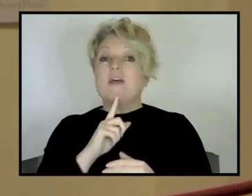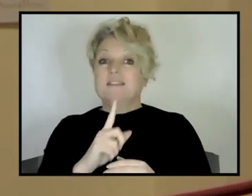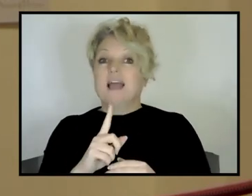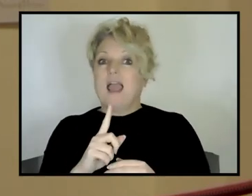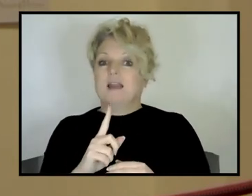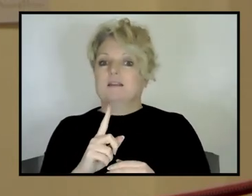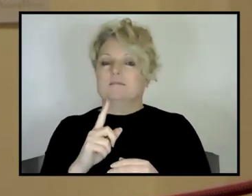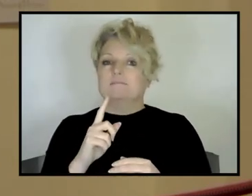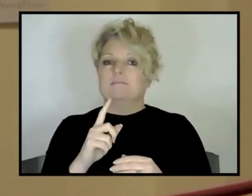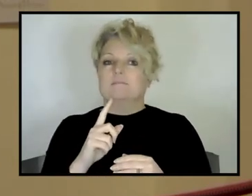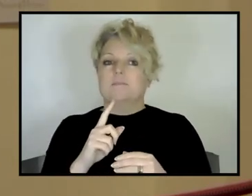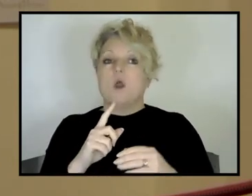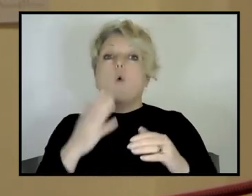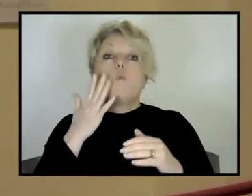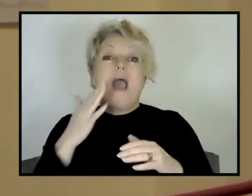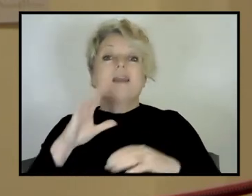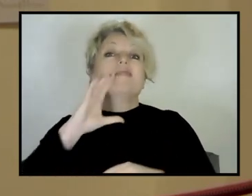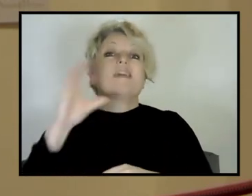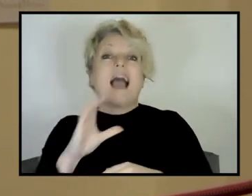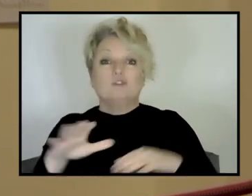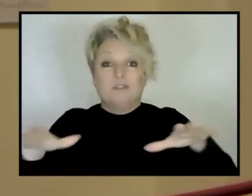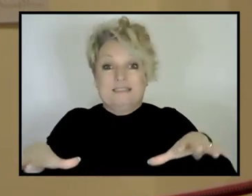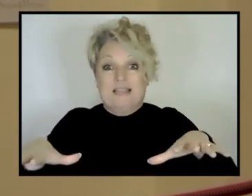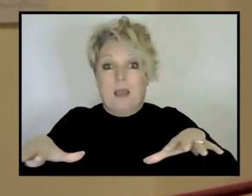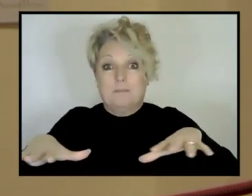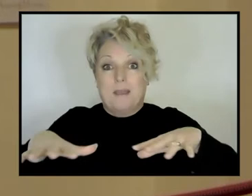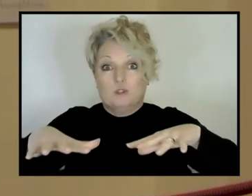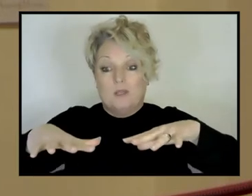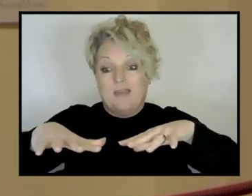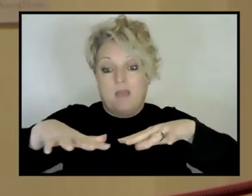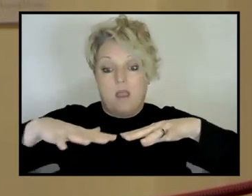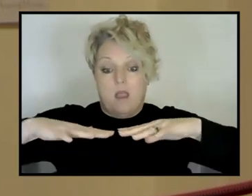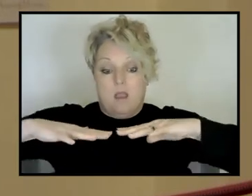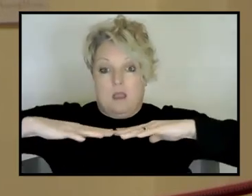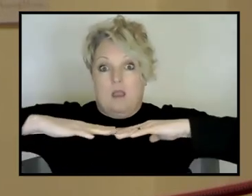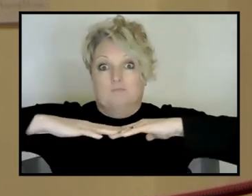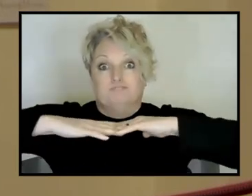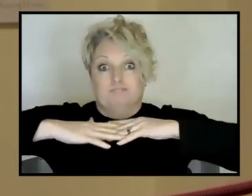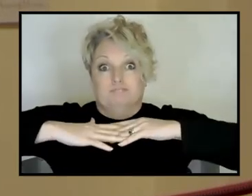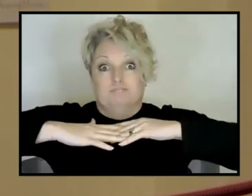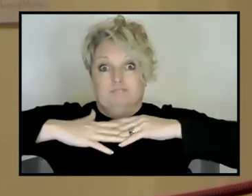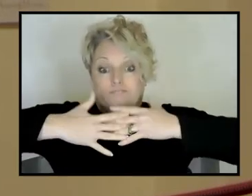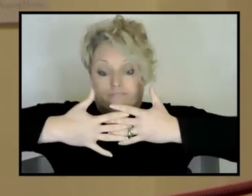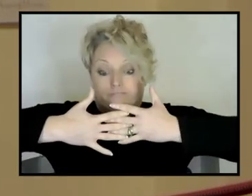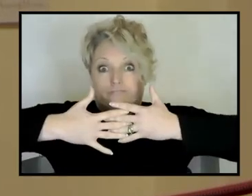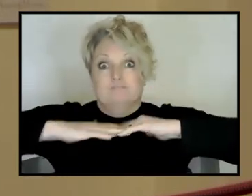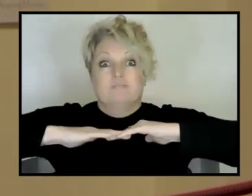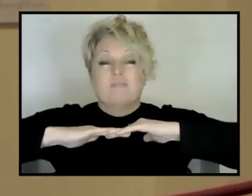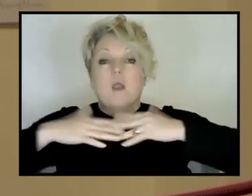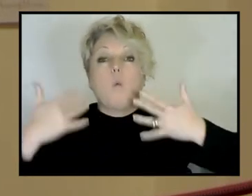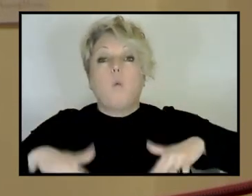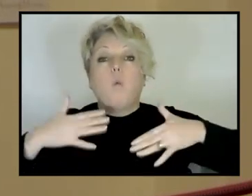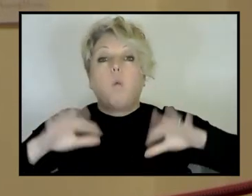continents back together, the match between the geology is extraordinary, not just the edge of the continents. But,